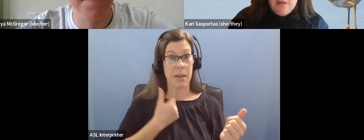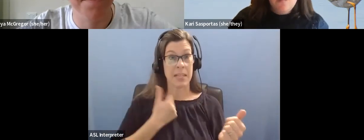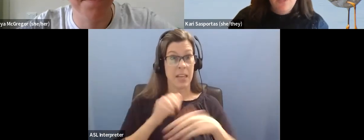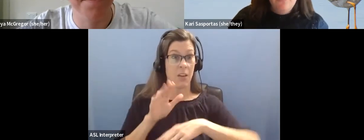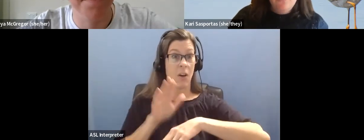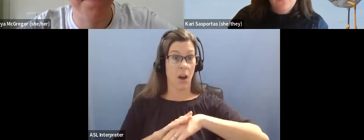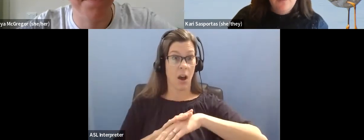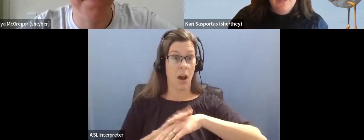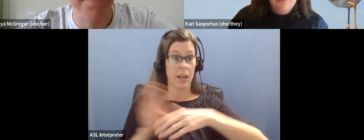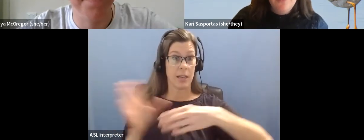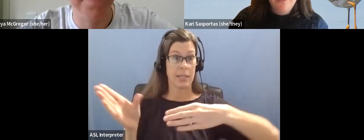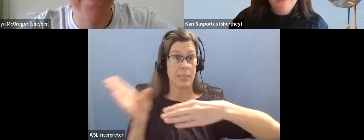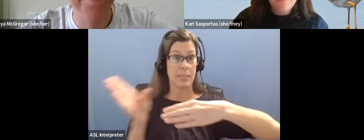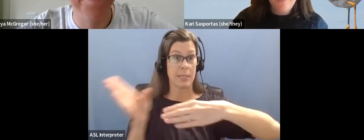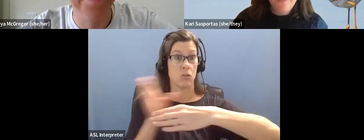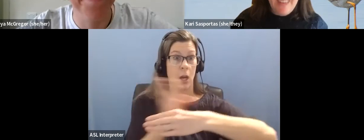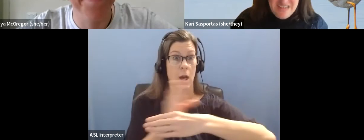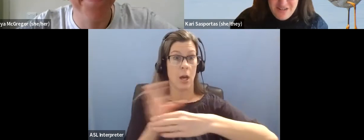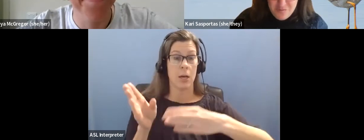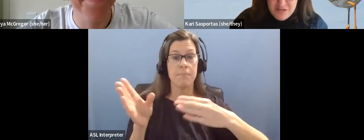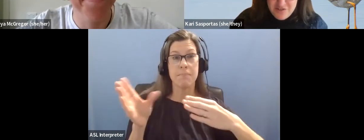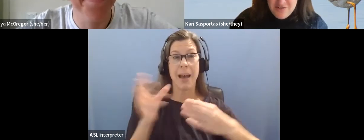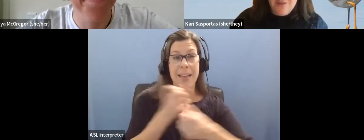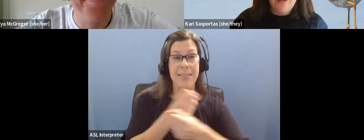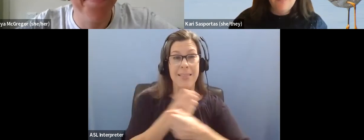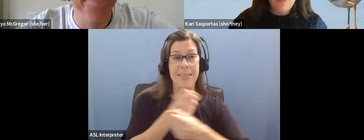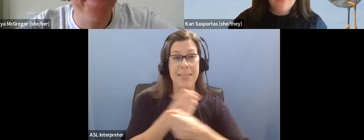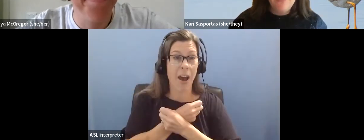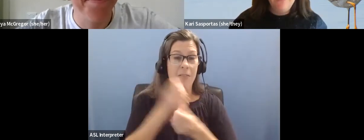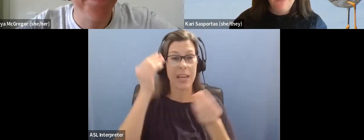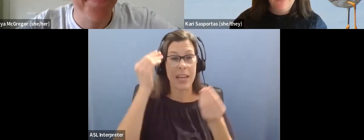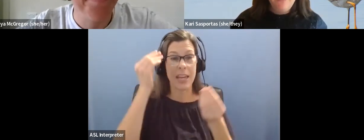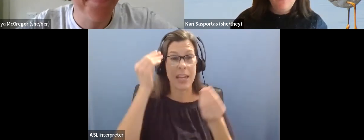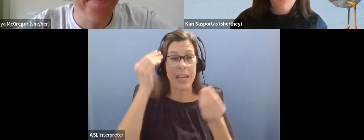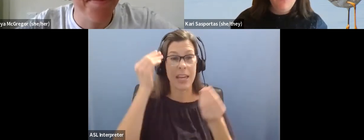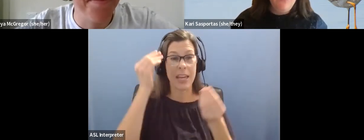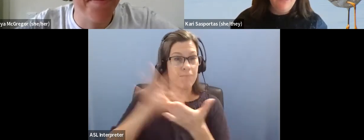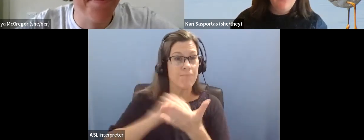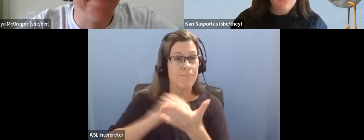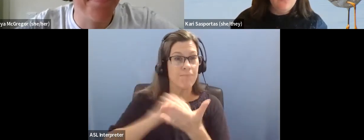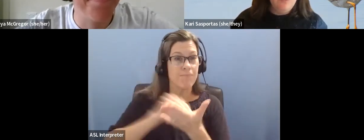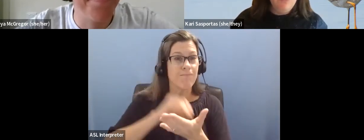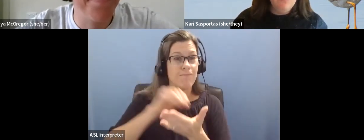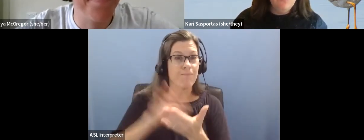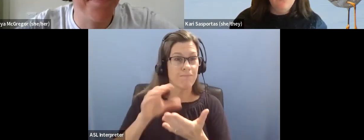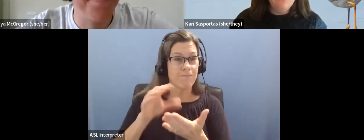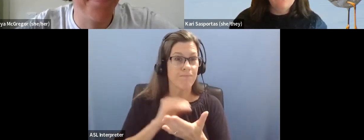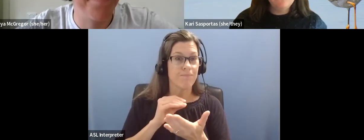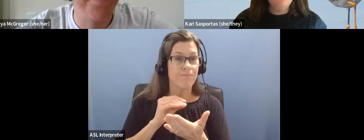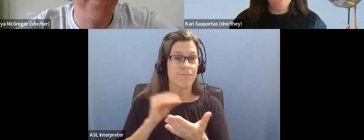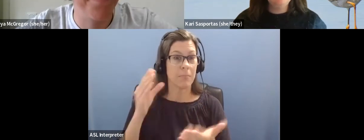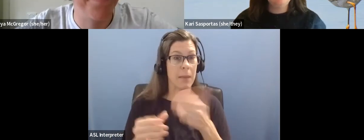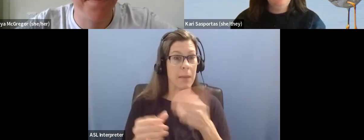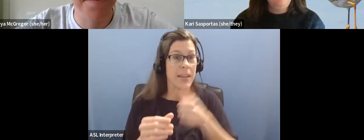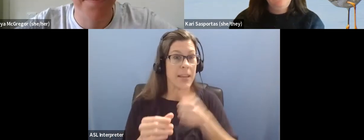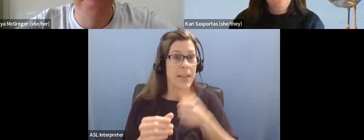a sponge for knowledge, so any information is good information. That might not be true. might be overwhelming for